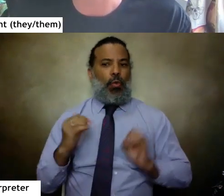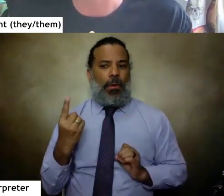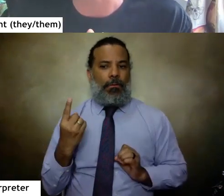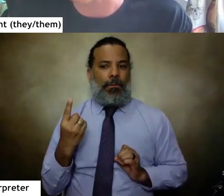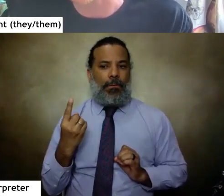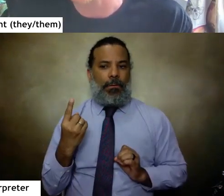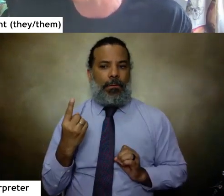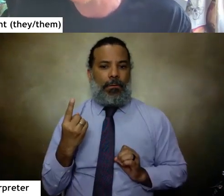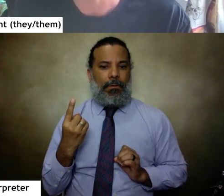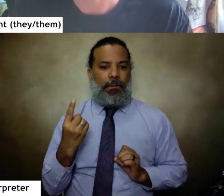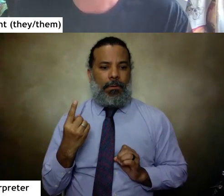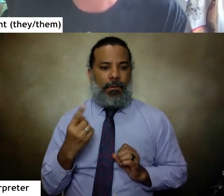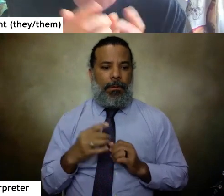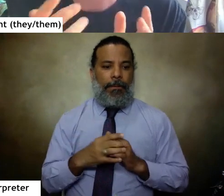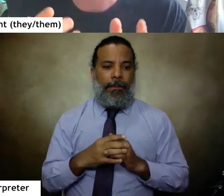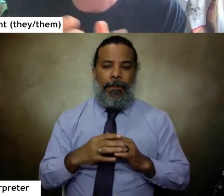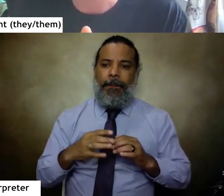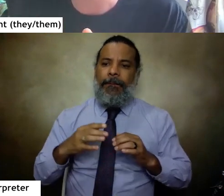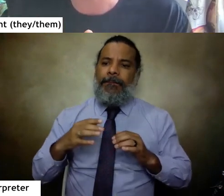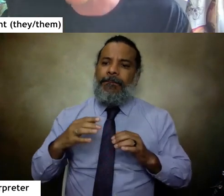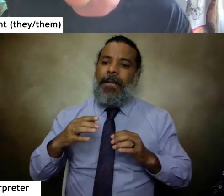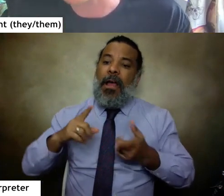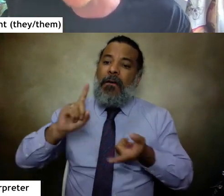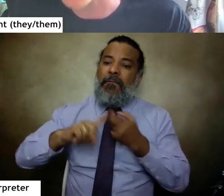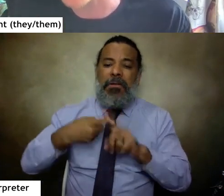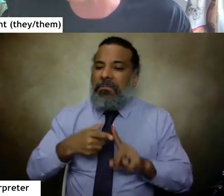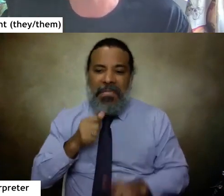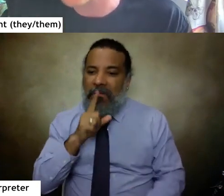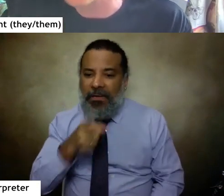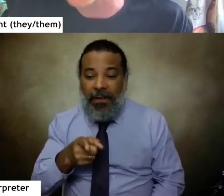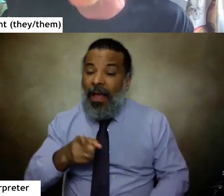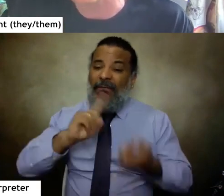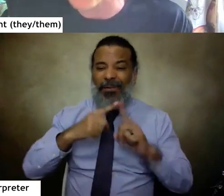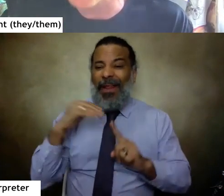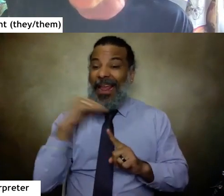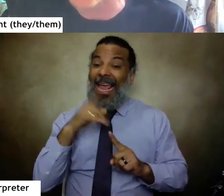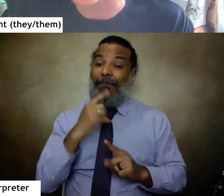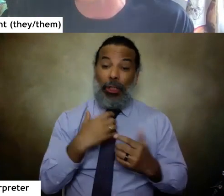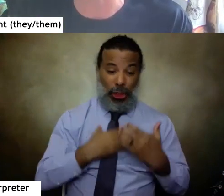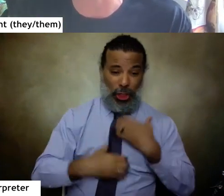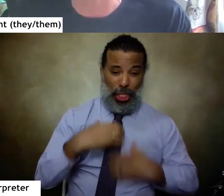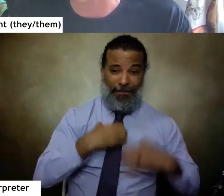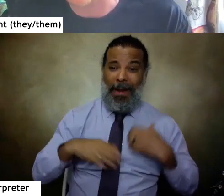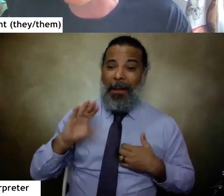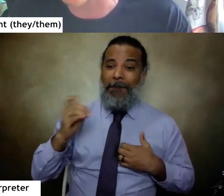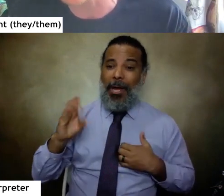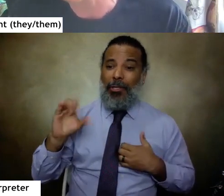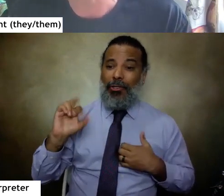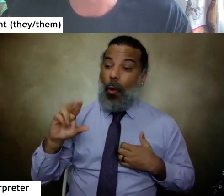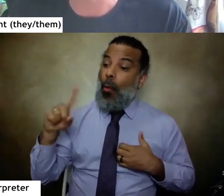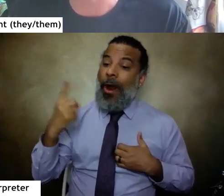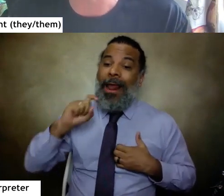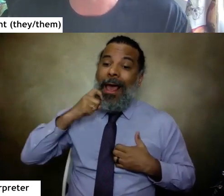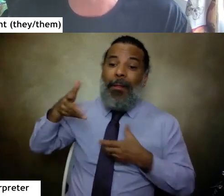friendship isn't real. The idea is that friendship is a lie, because if you're starving in a boxcar and there's only one apple,